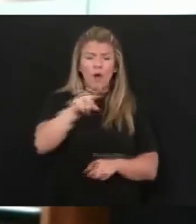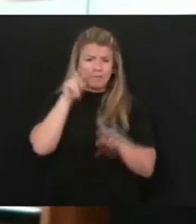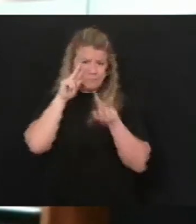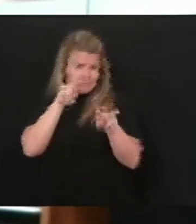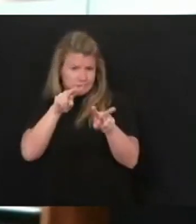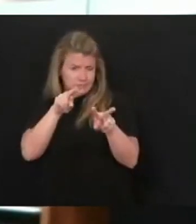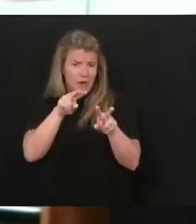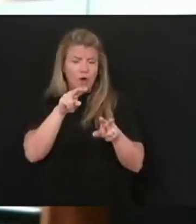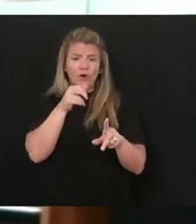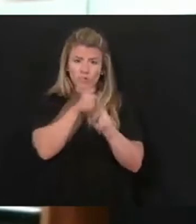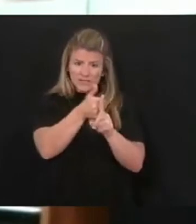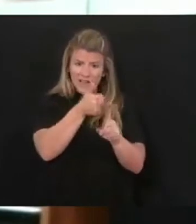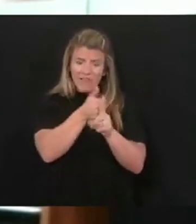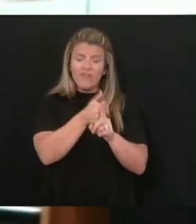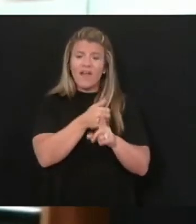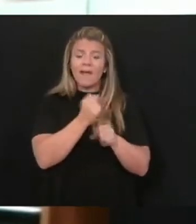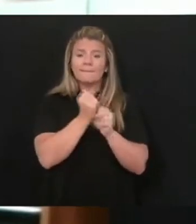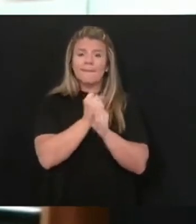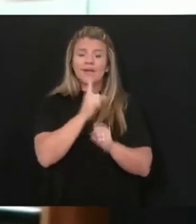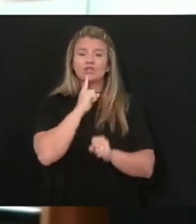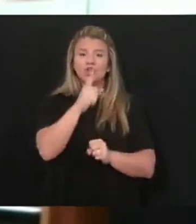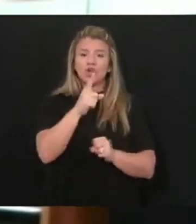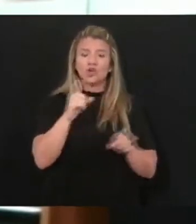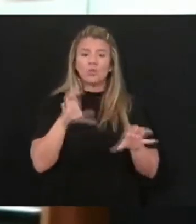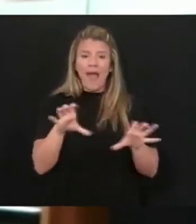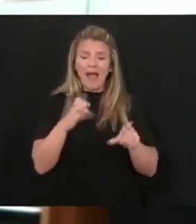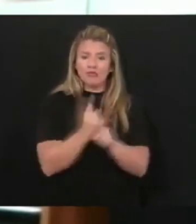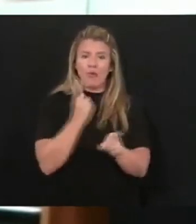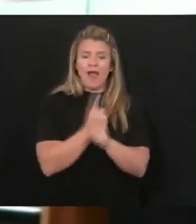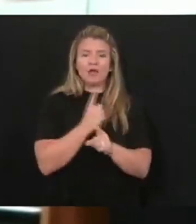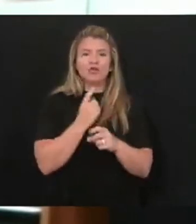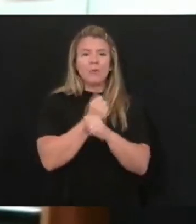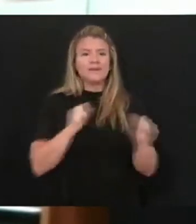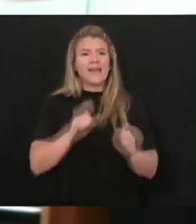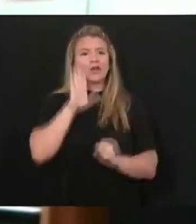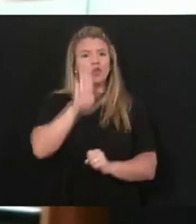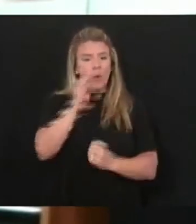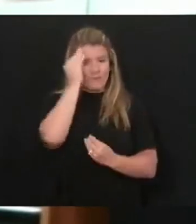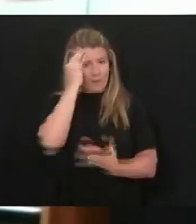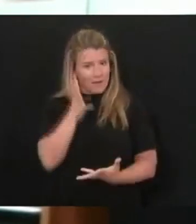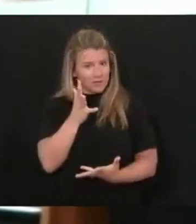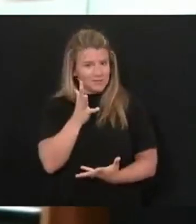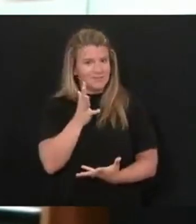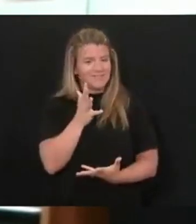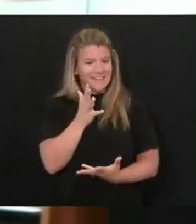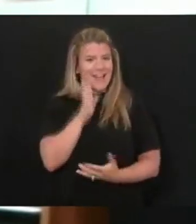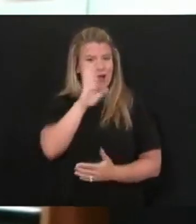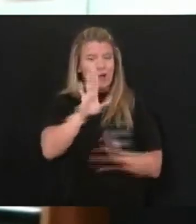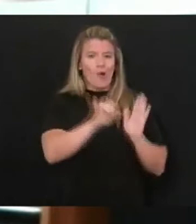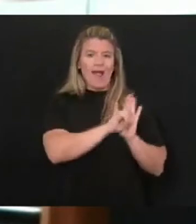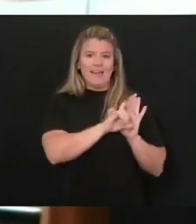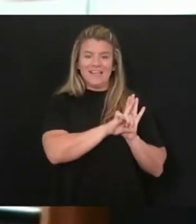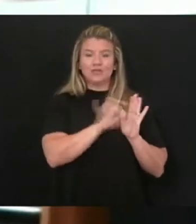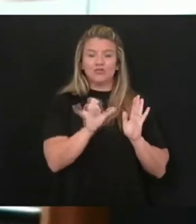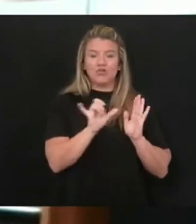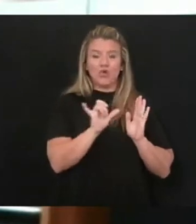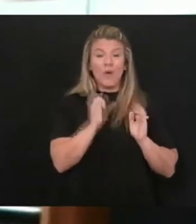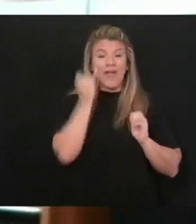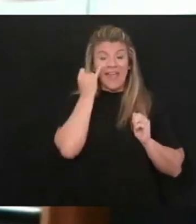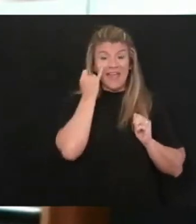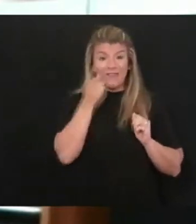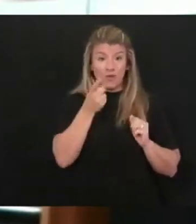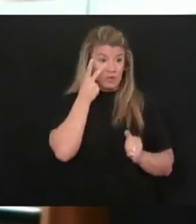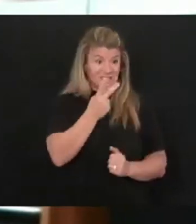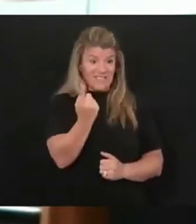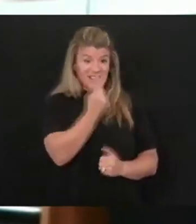remain vigilant to protect your identity and personal information. To report unemployment fraud, it's real easy,